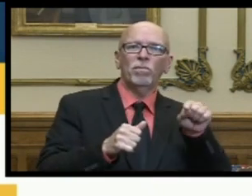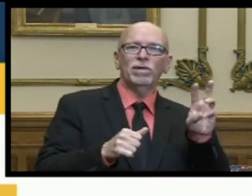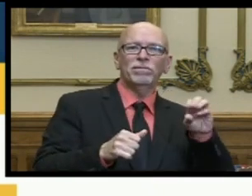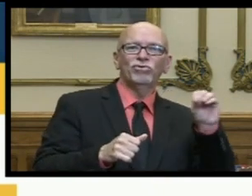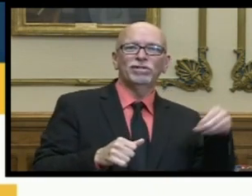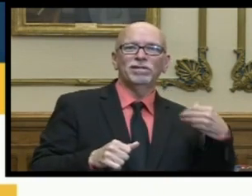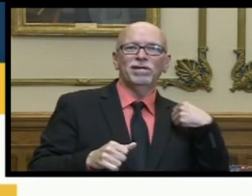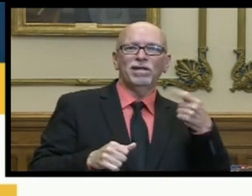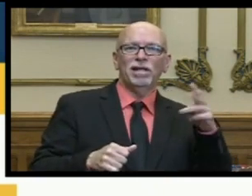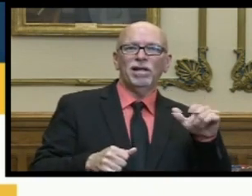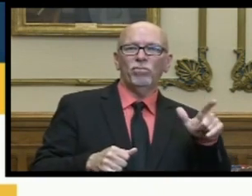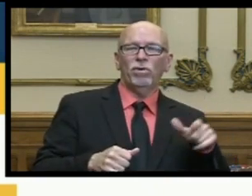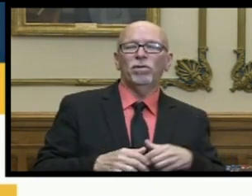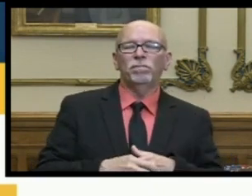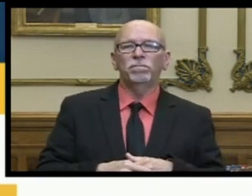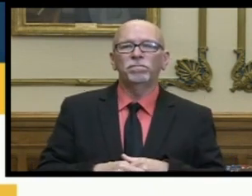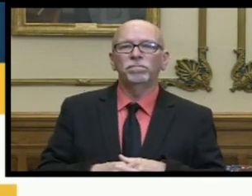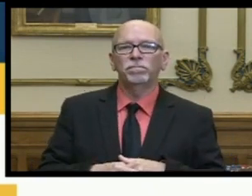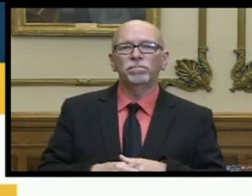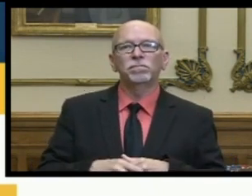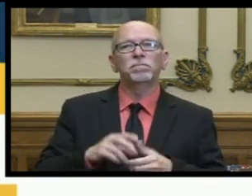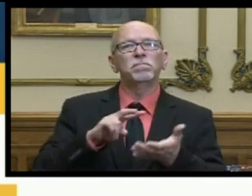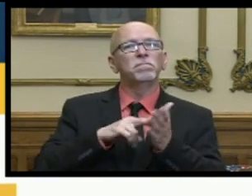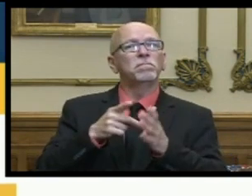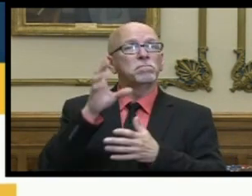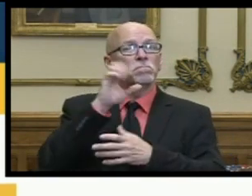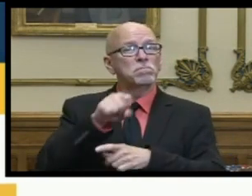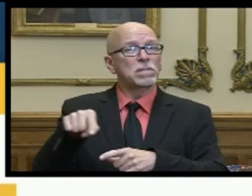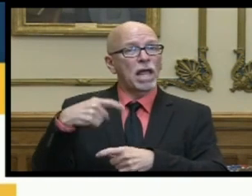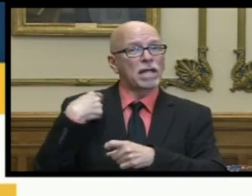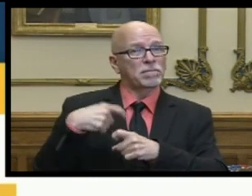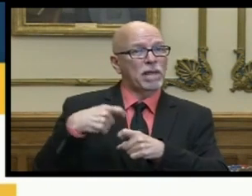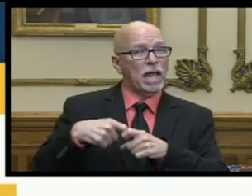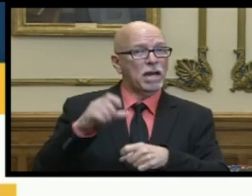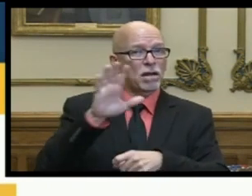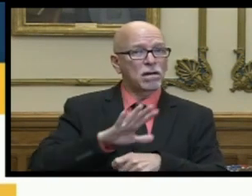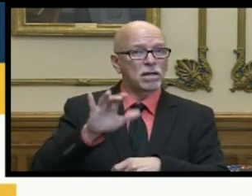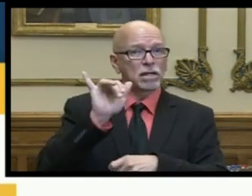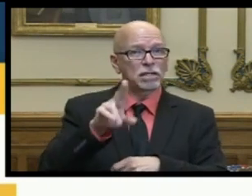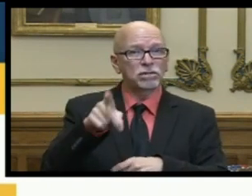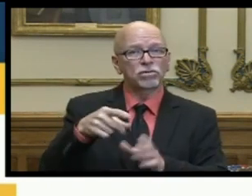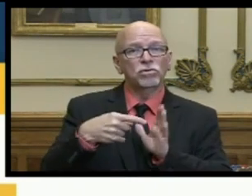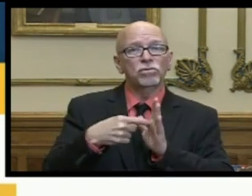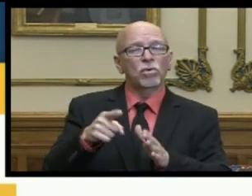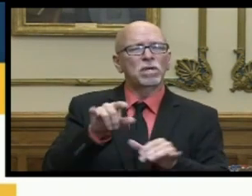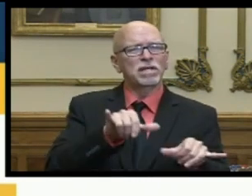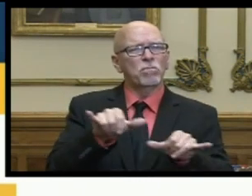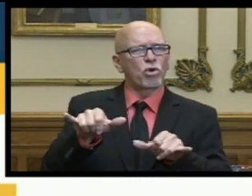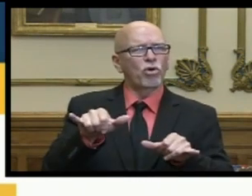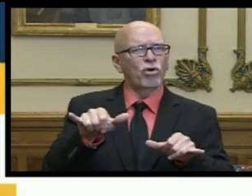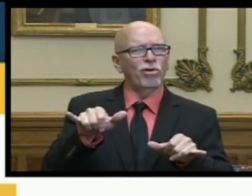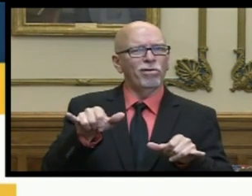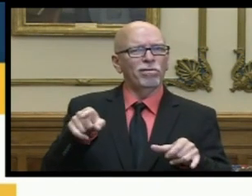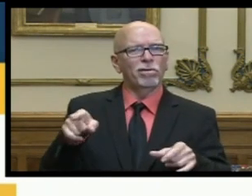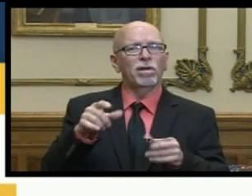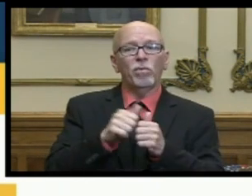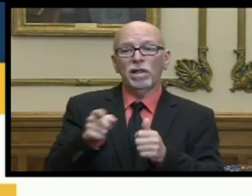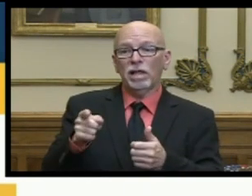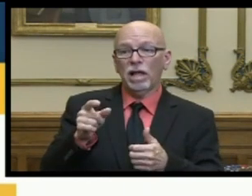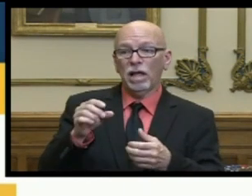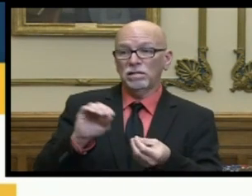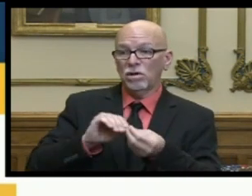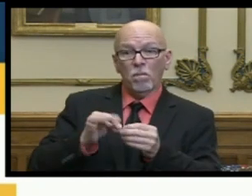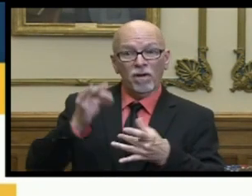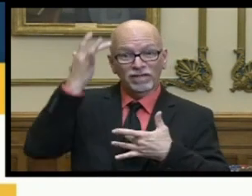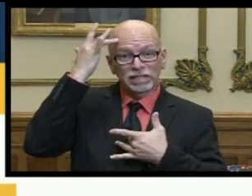percent observed in april the estimated hispanic statewide rate showed a similar trend with active infections coming